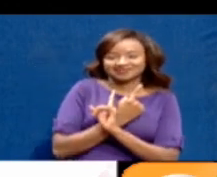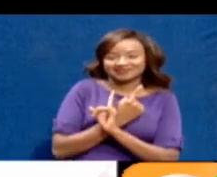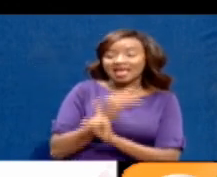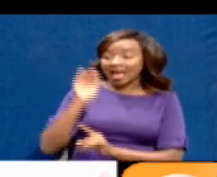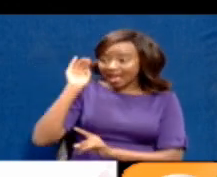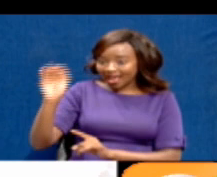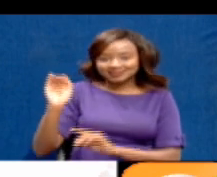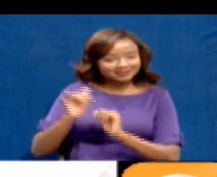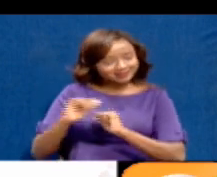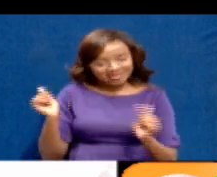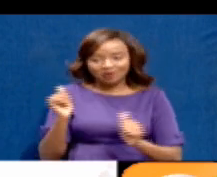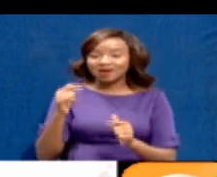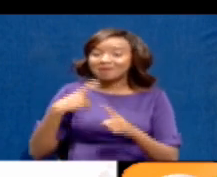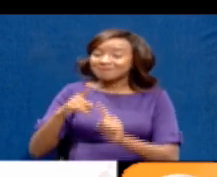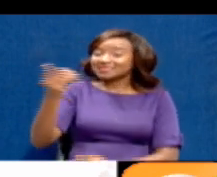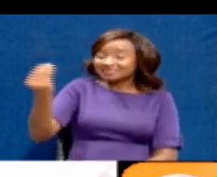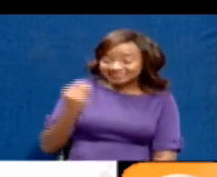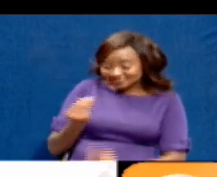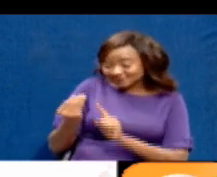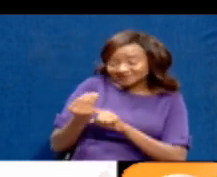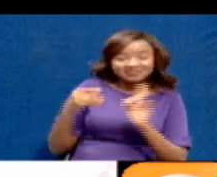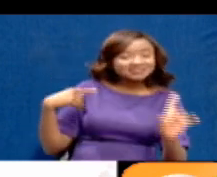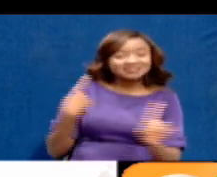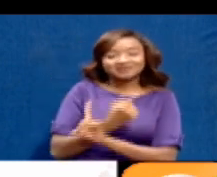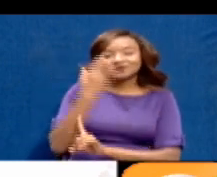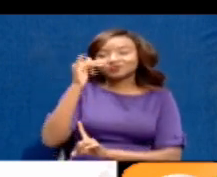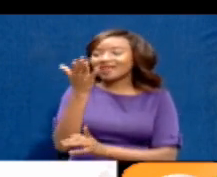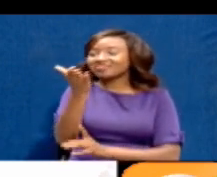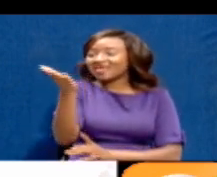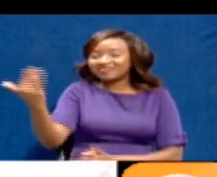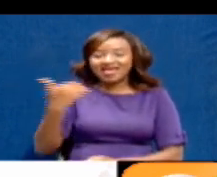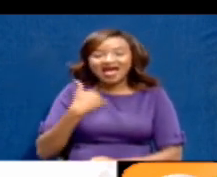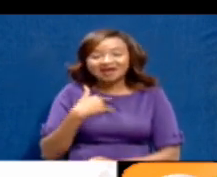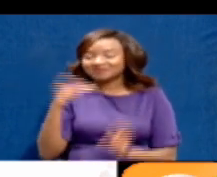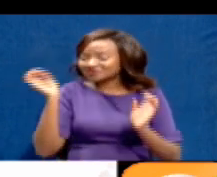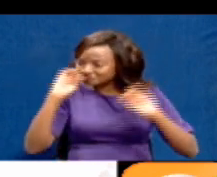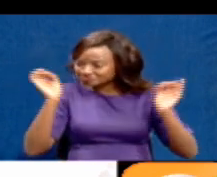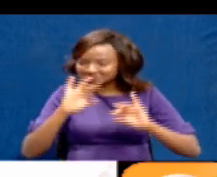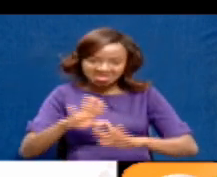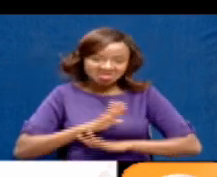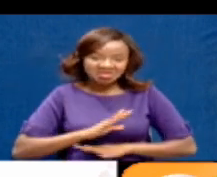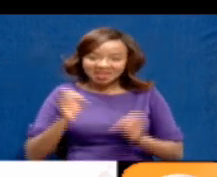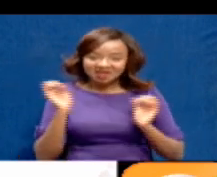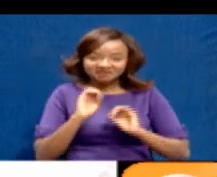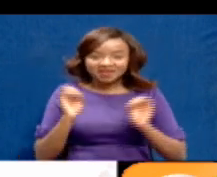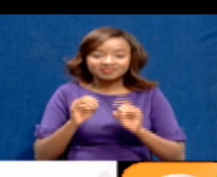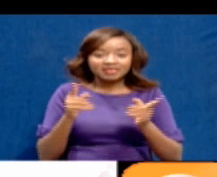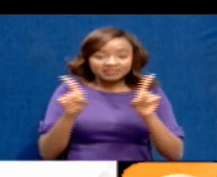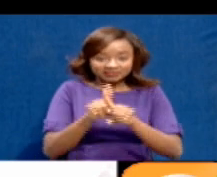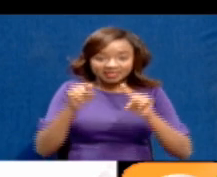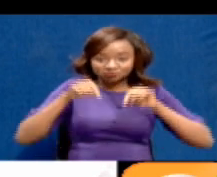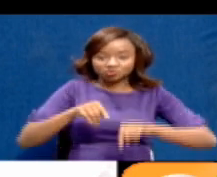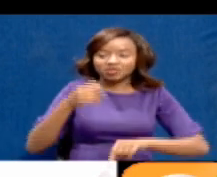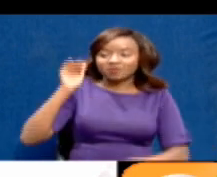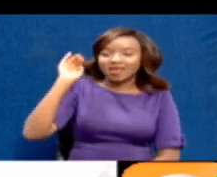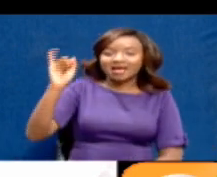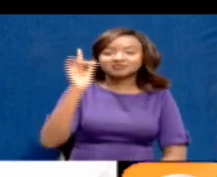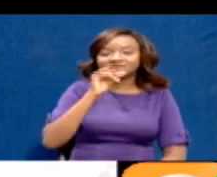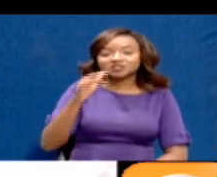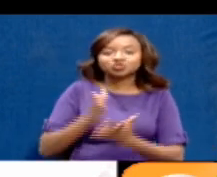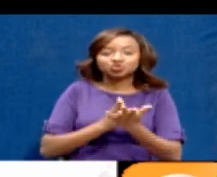800 wasn't that easy. We did make a request. I think today we did make a request through